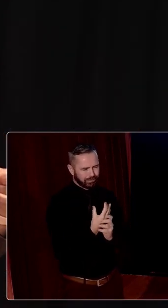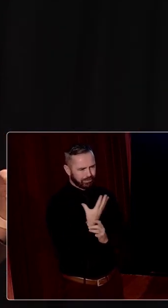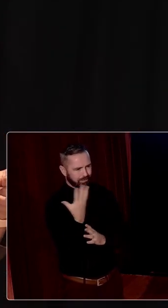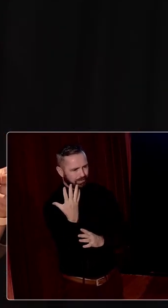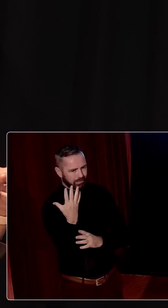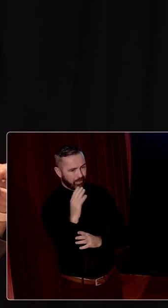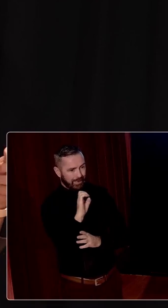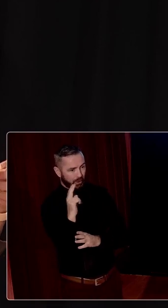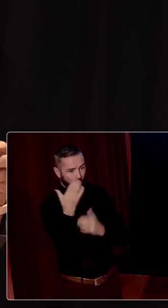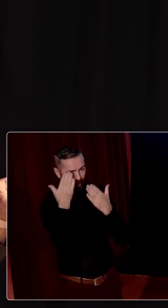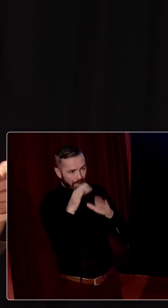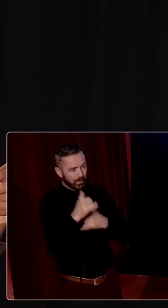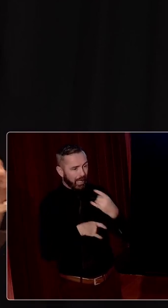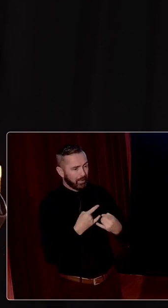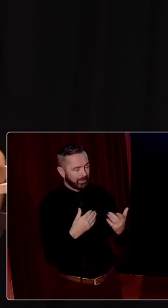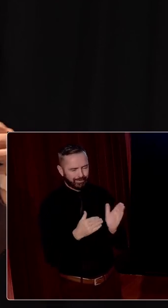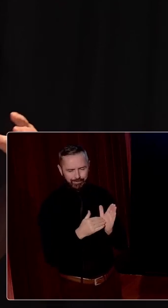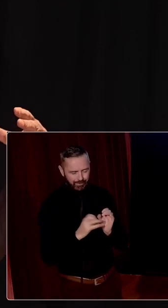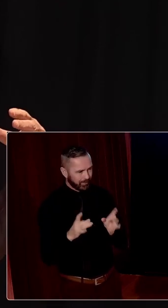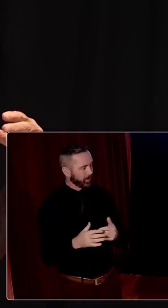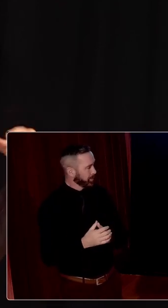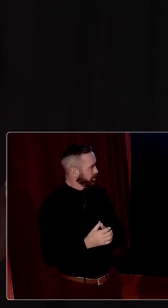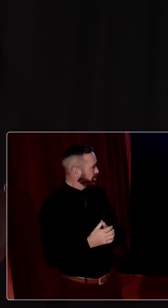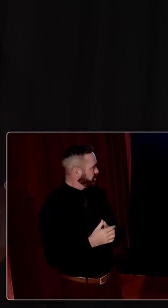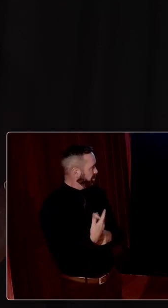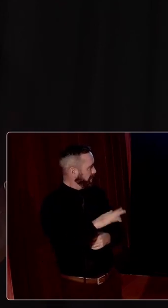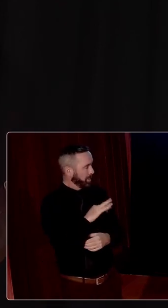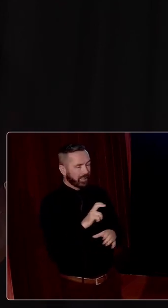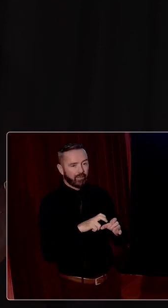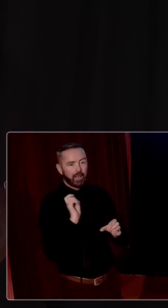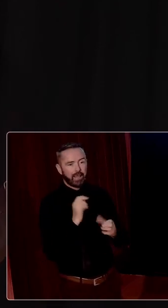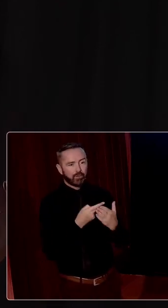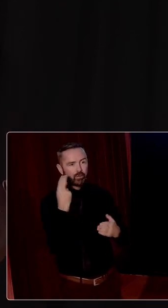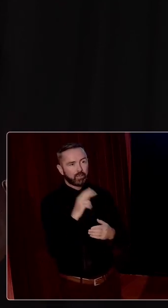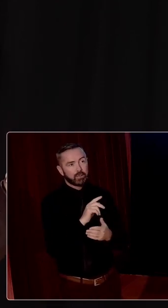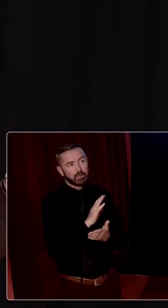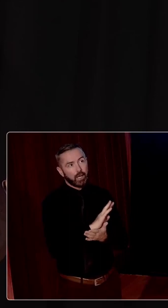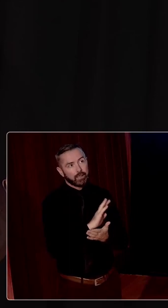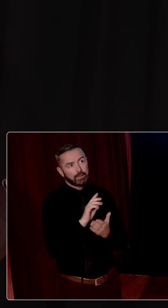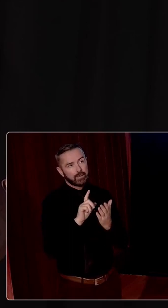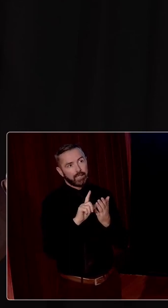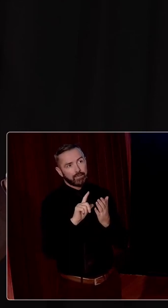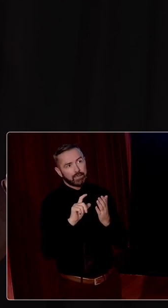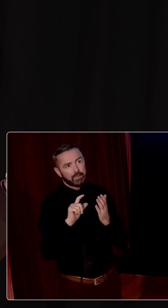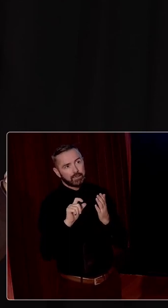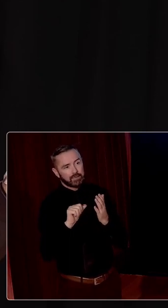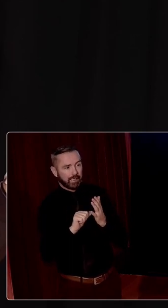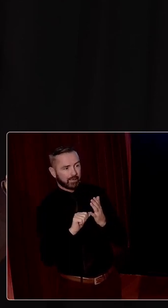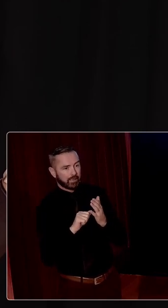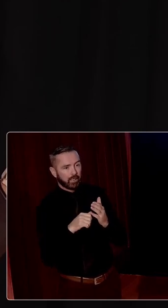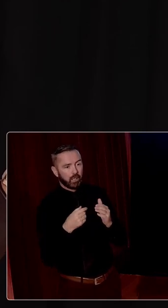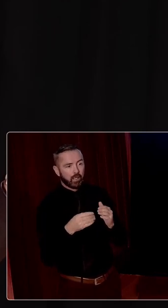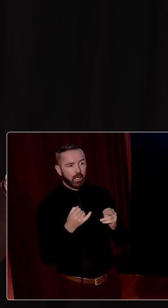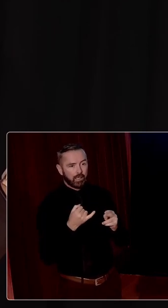absolutely. And, I even, so I, I, I left university in 1976. I happened to go to the college of Europe in